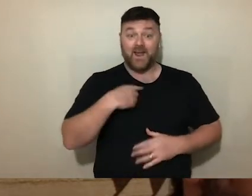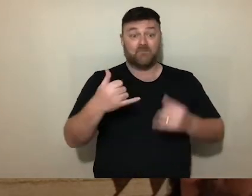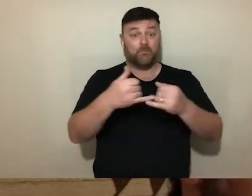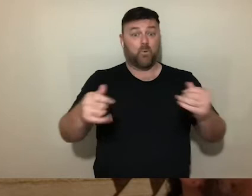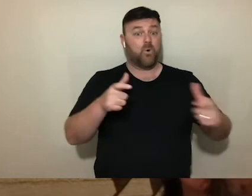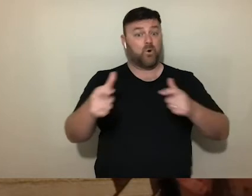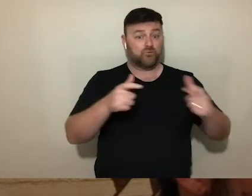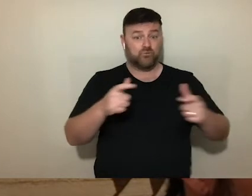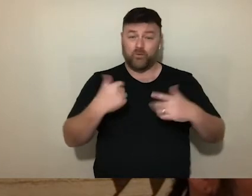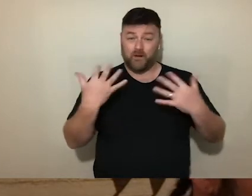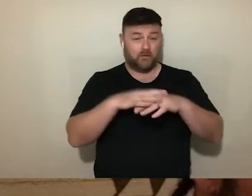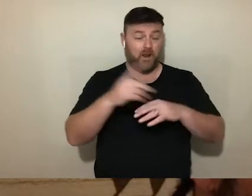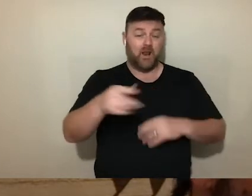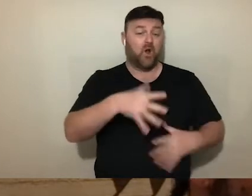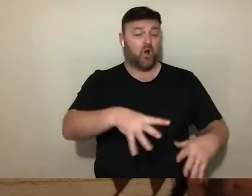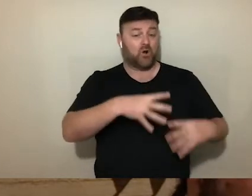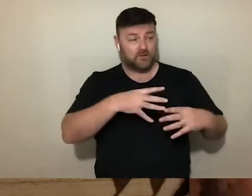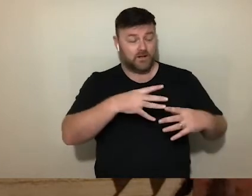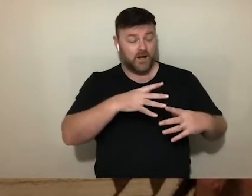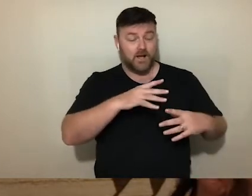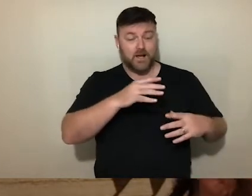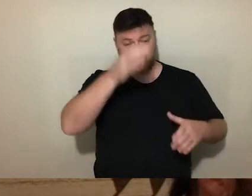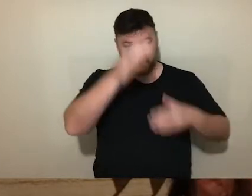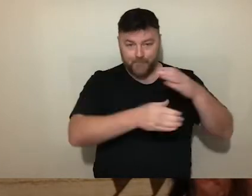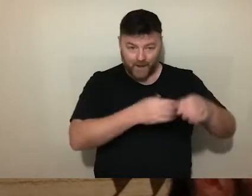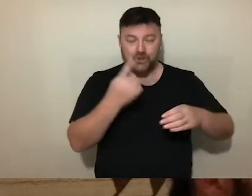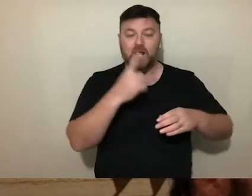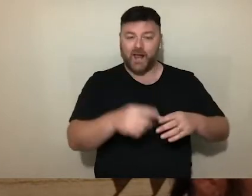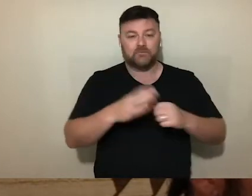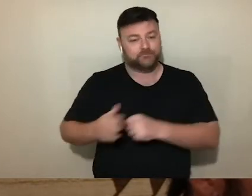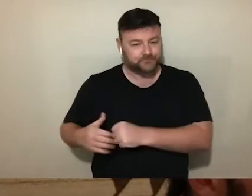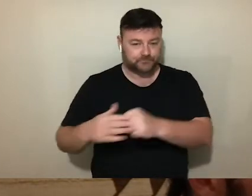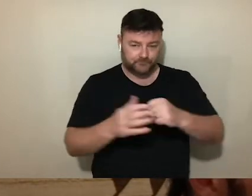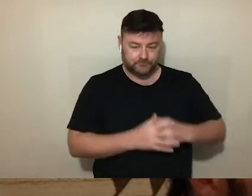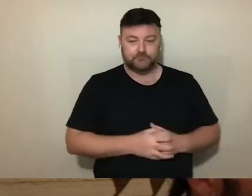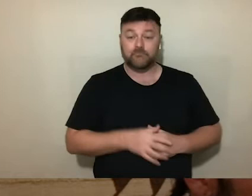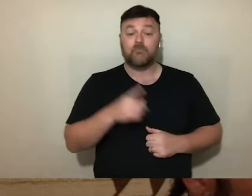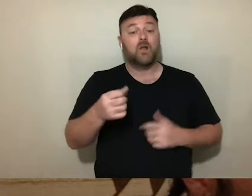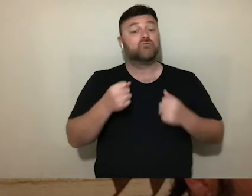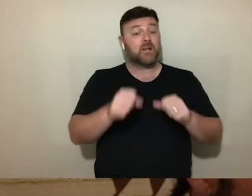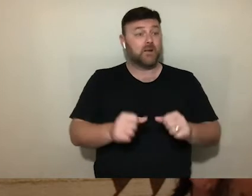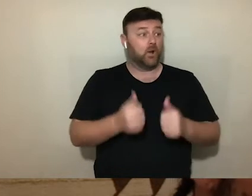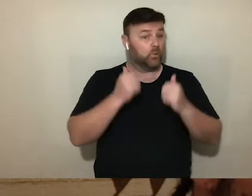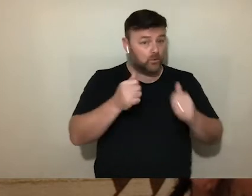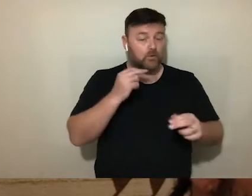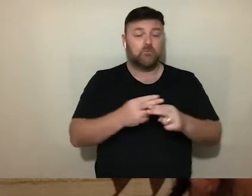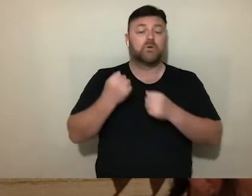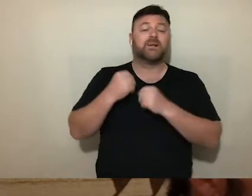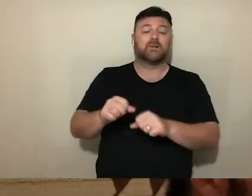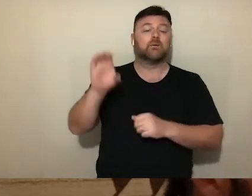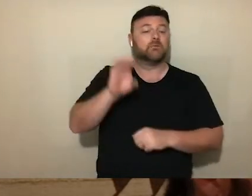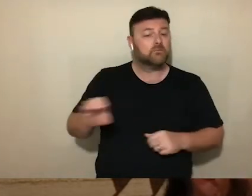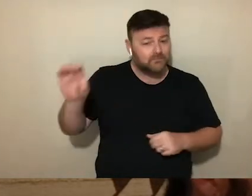amalgamates compassion and repression. While such strategy has been instrumental for the protection of European interests, the approach